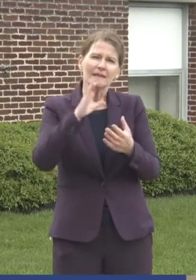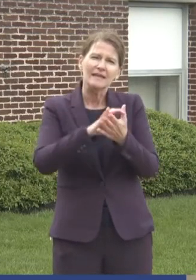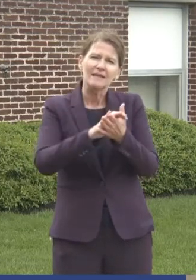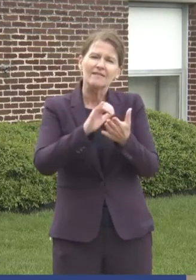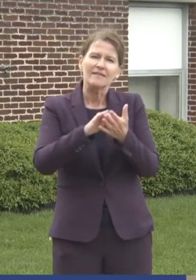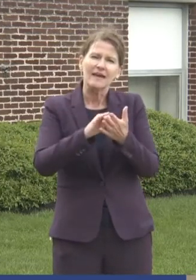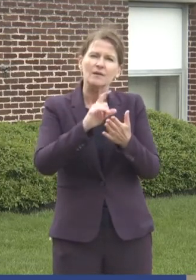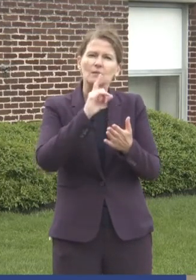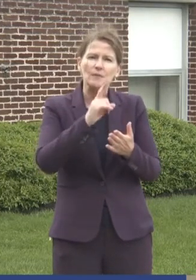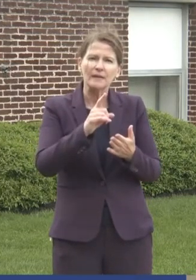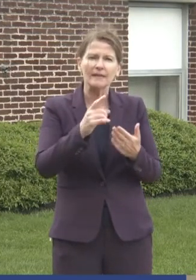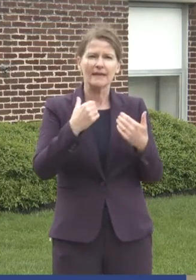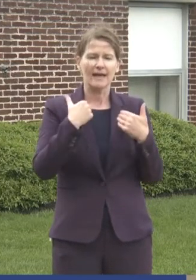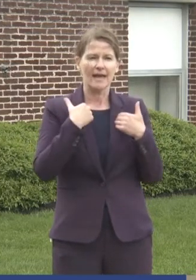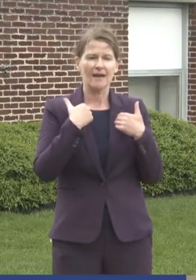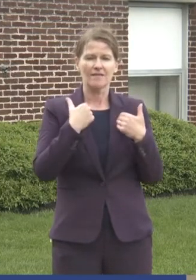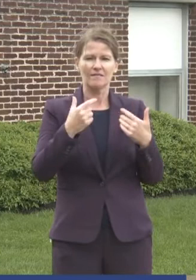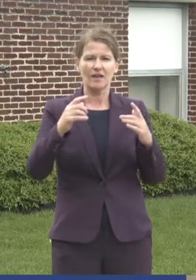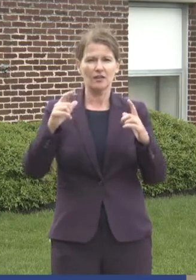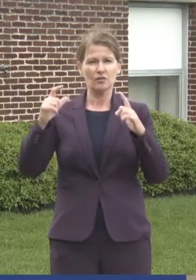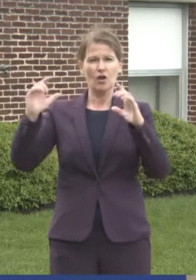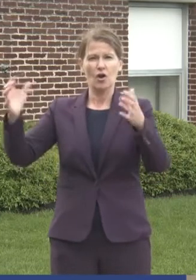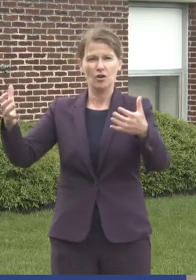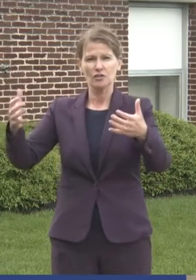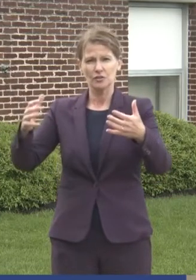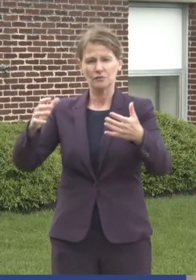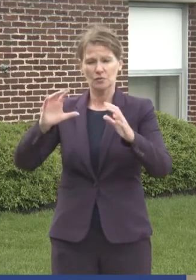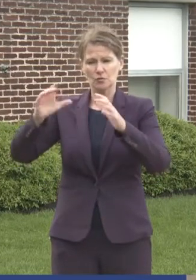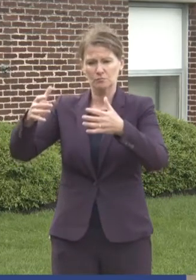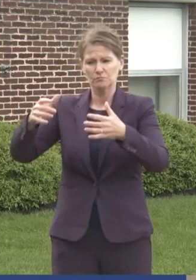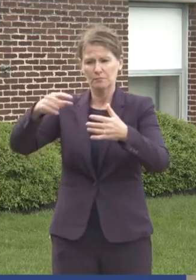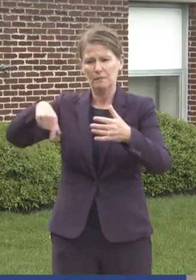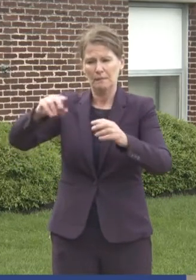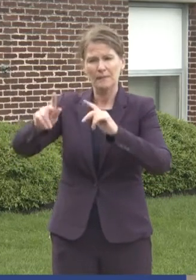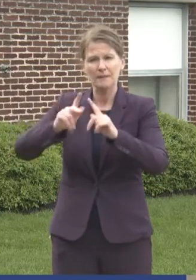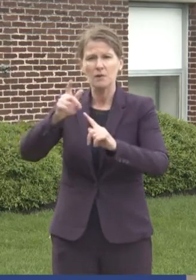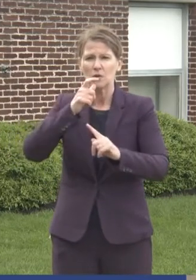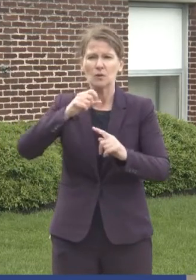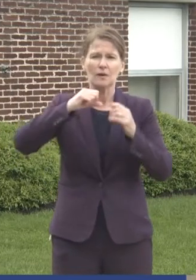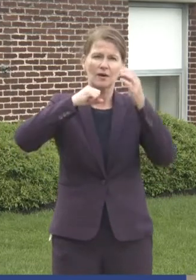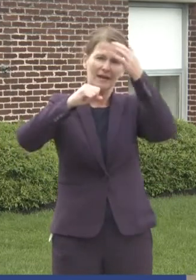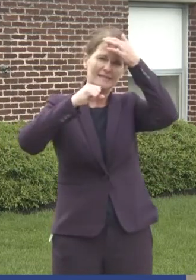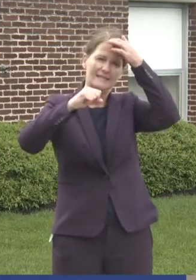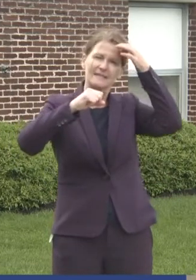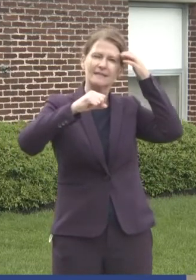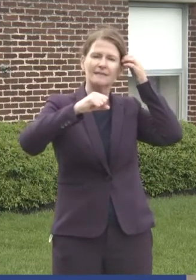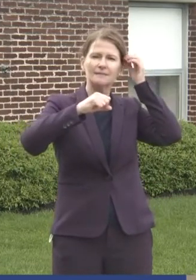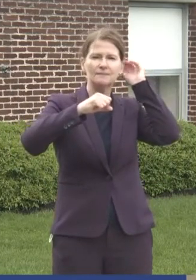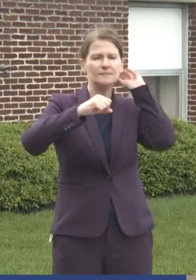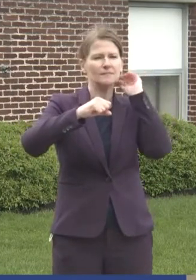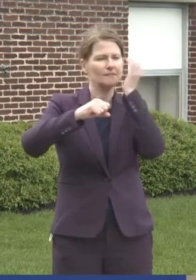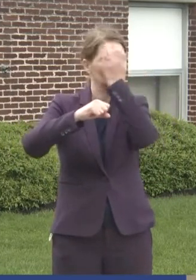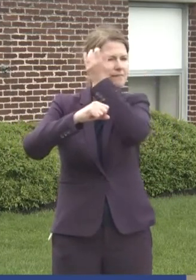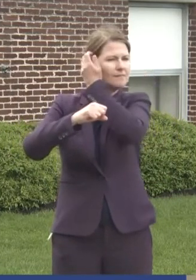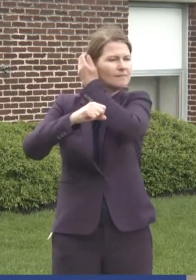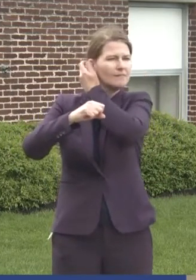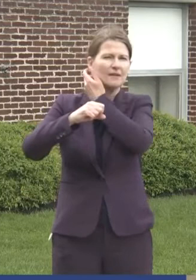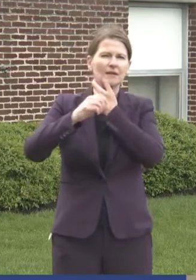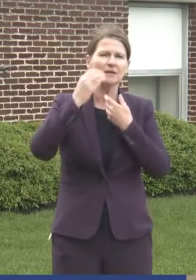really is a large group of the population that is hesitant? I mean, um, you know,